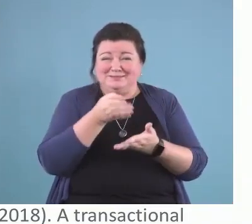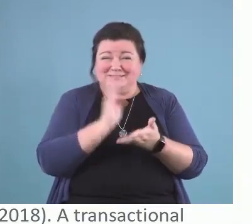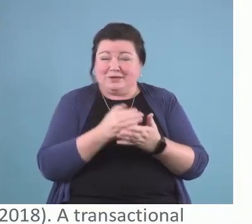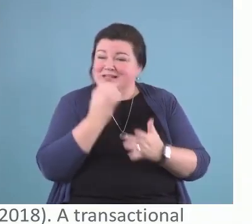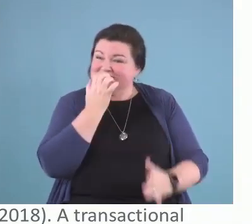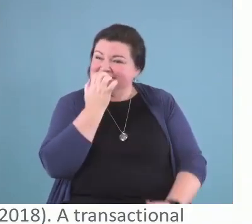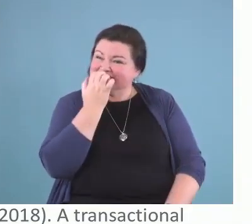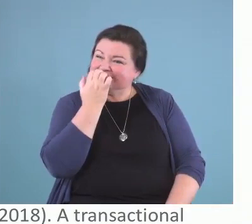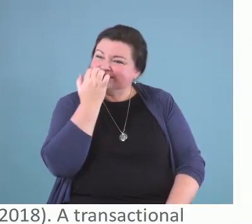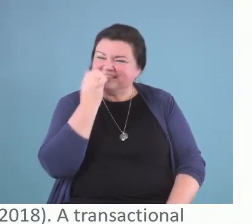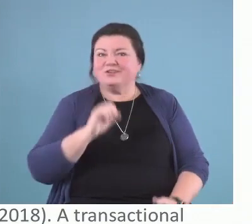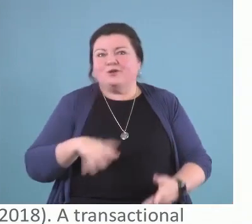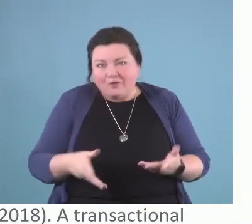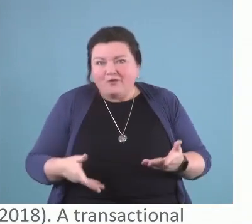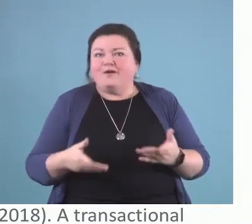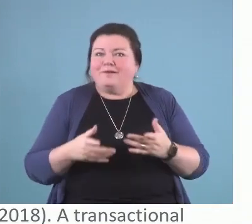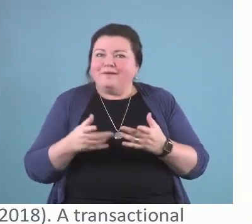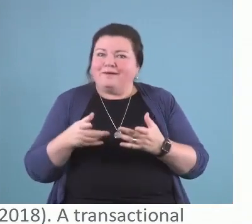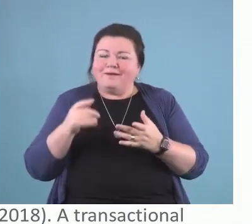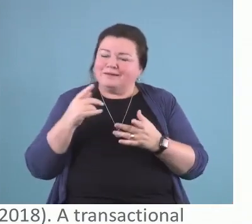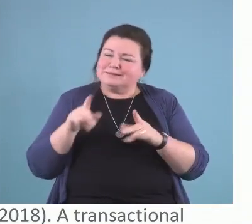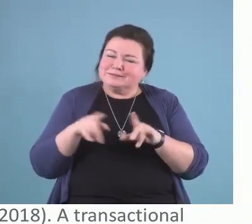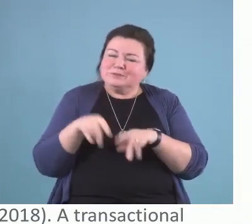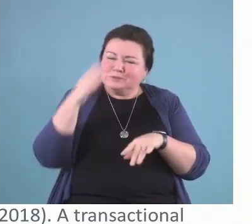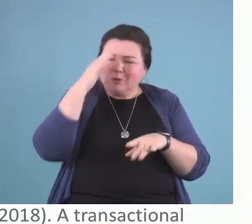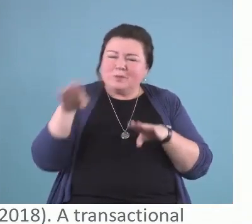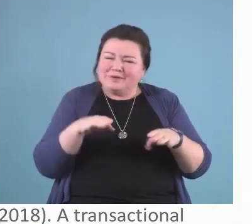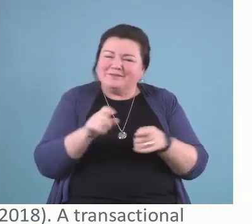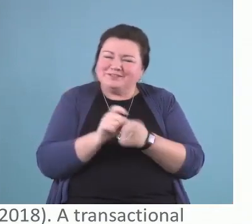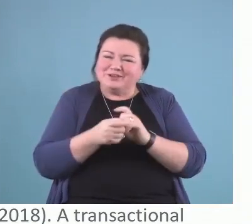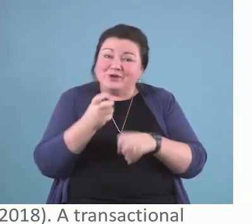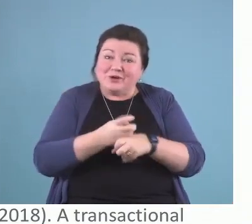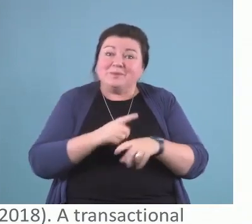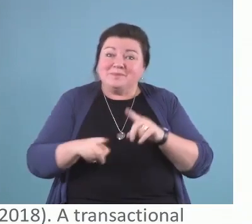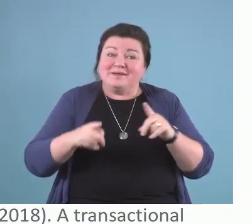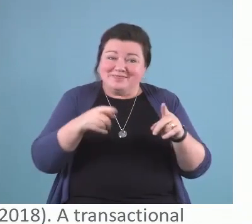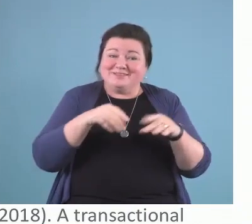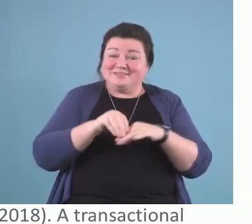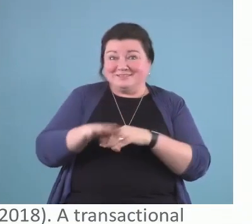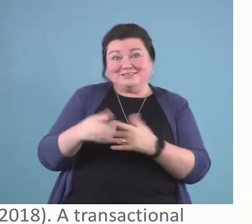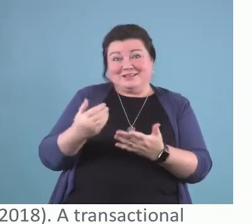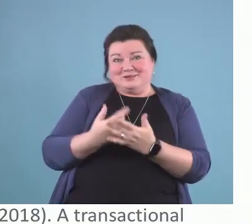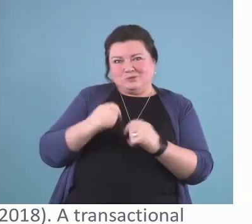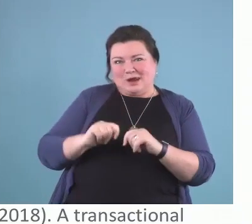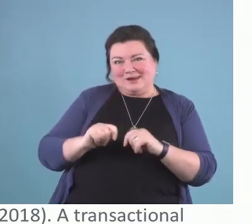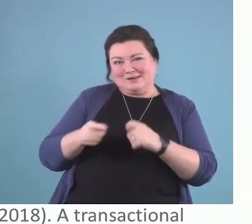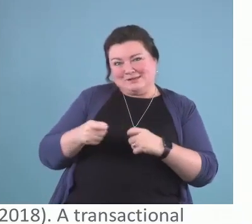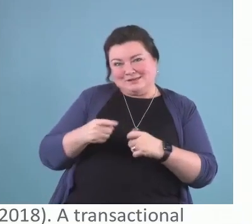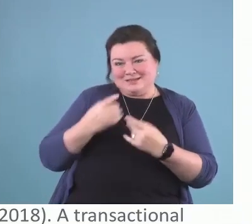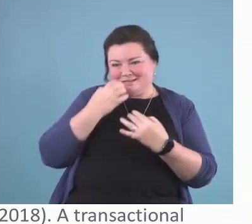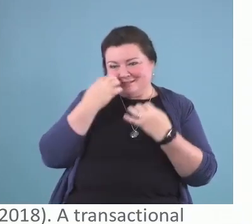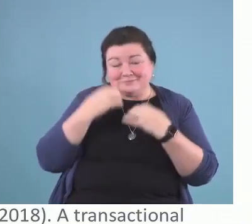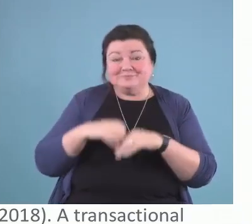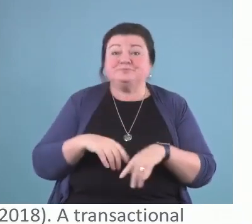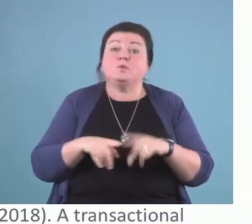might be effective for this. And we are having ongoing conversations